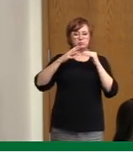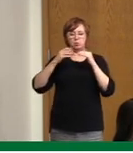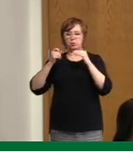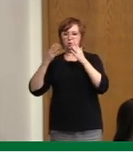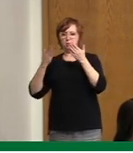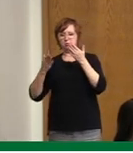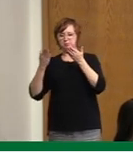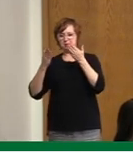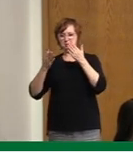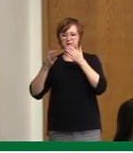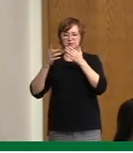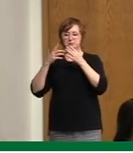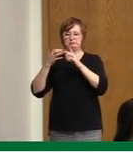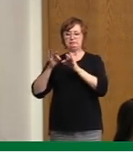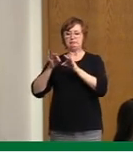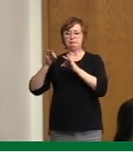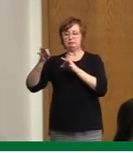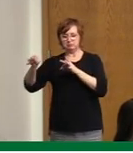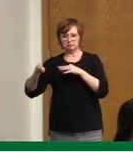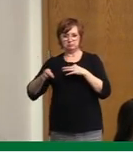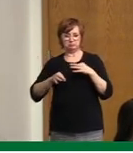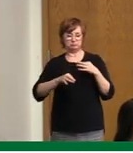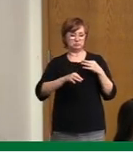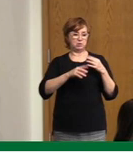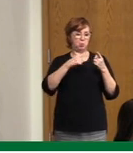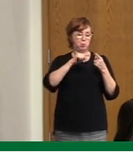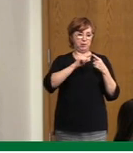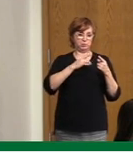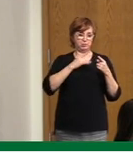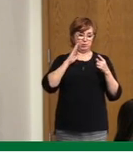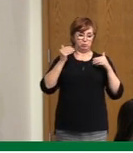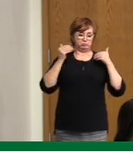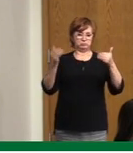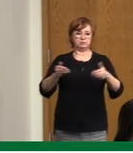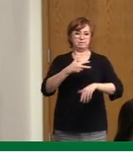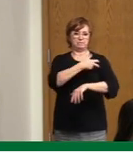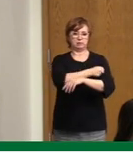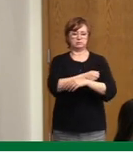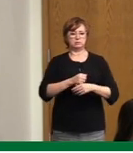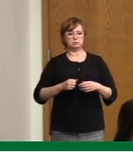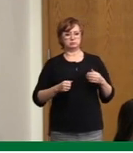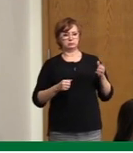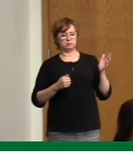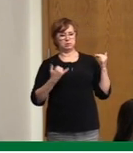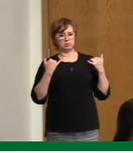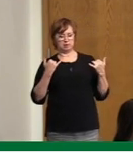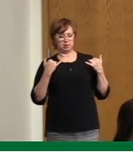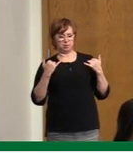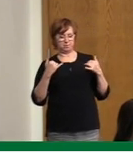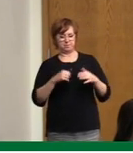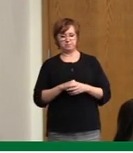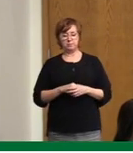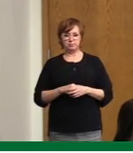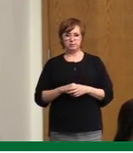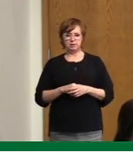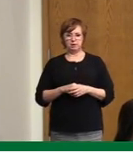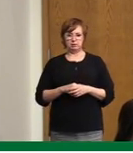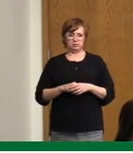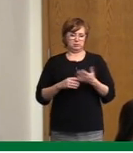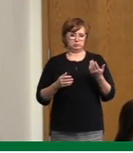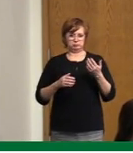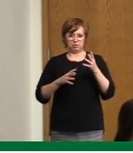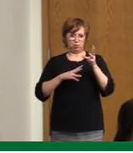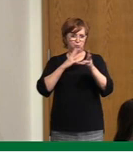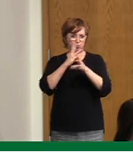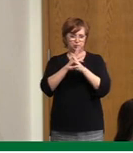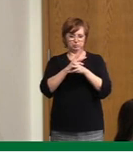expect from what your best information is right now. Yeah, so like the minister said, this is a very dynamic environment, internationally and nationally and